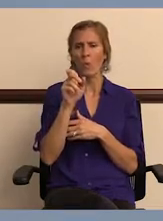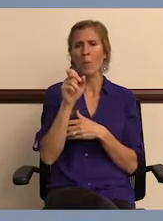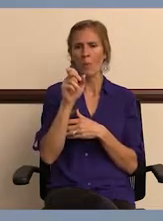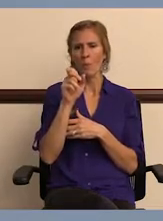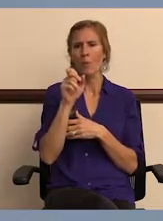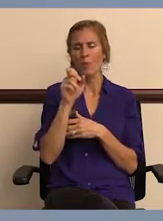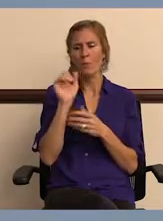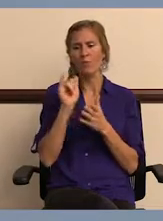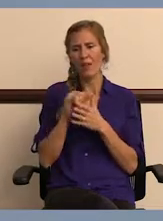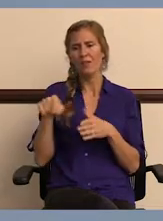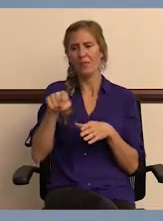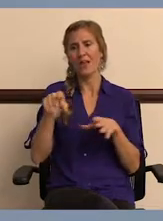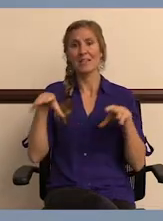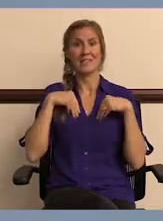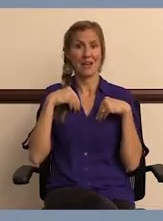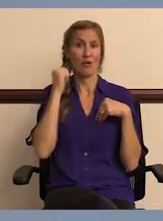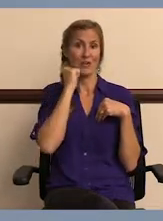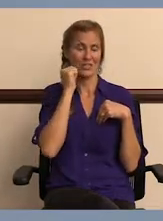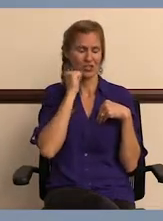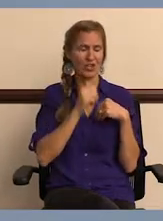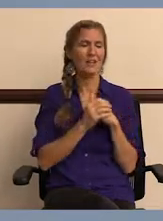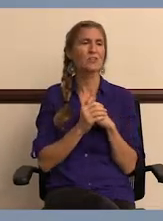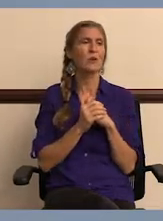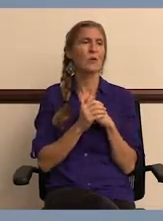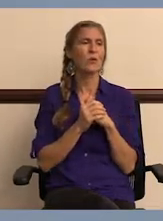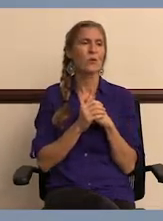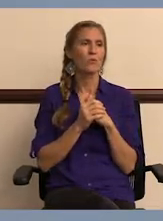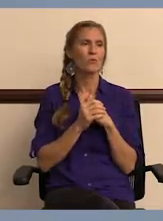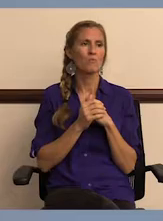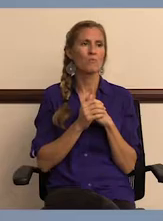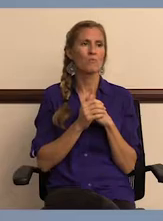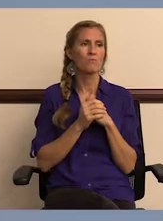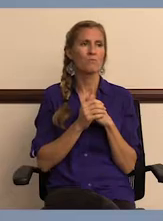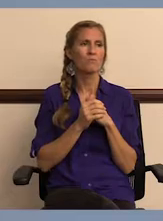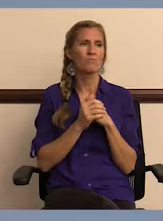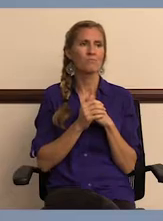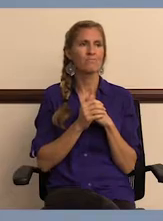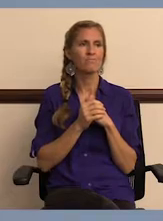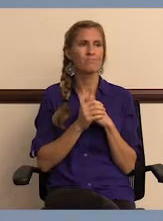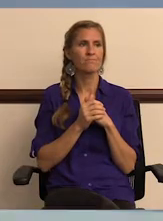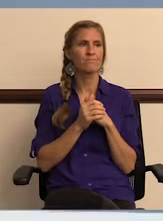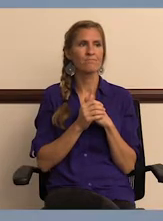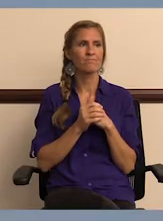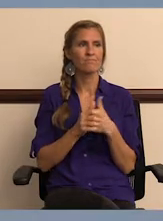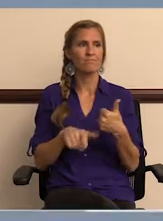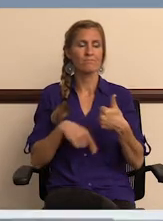you know, they take on each day. So moving on.